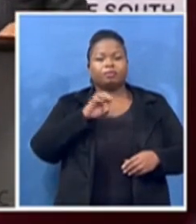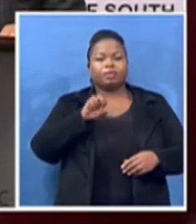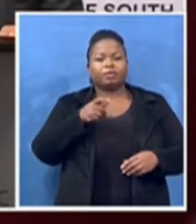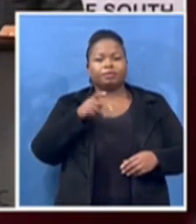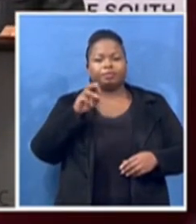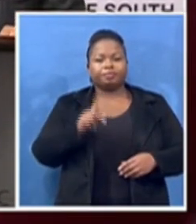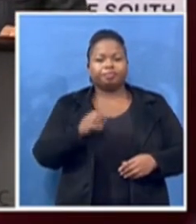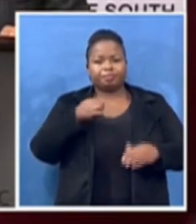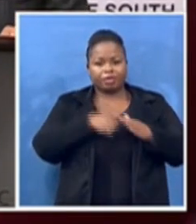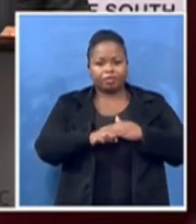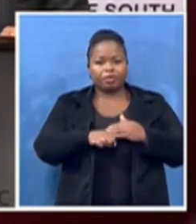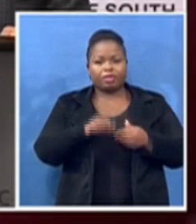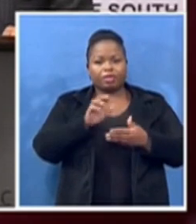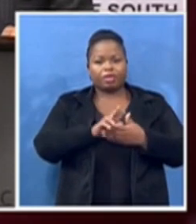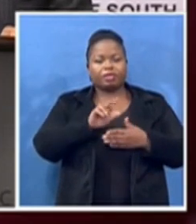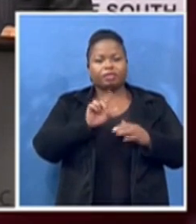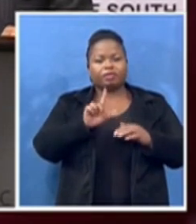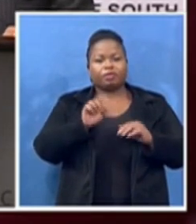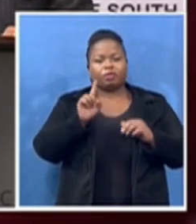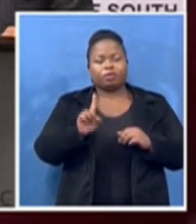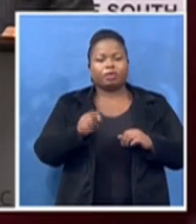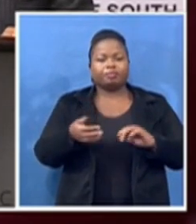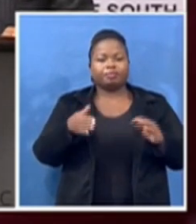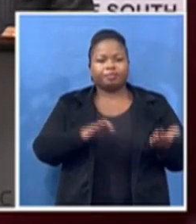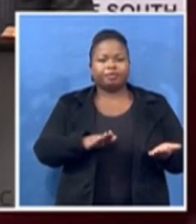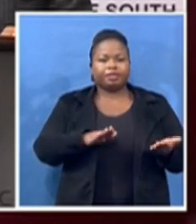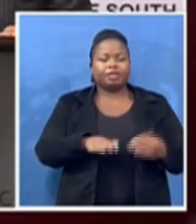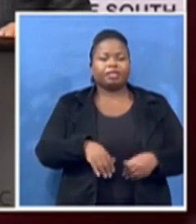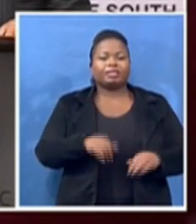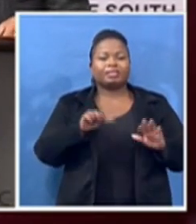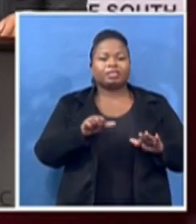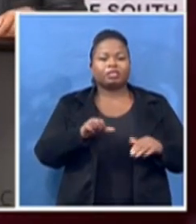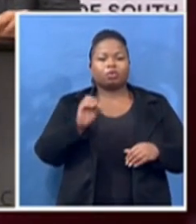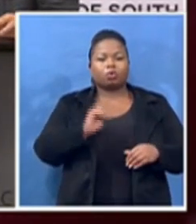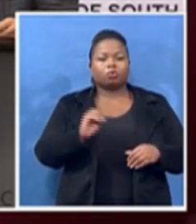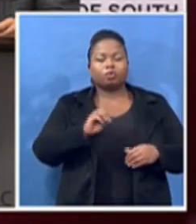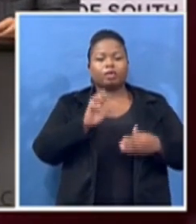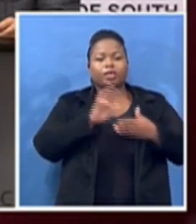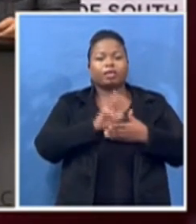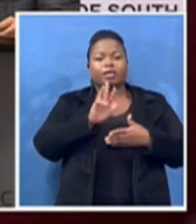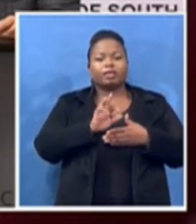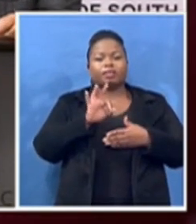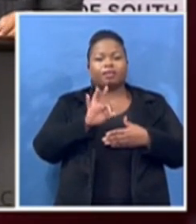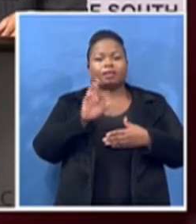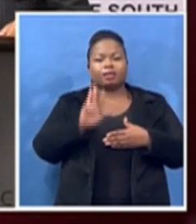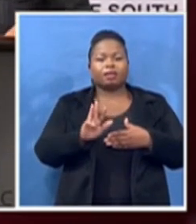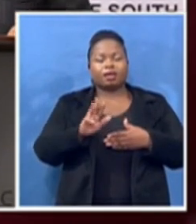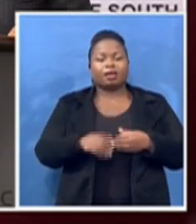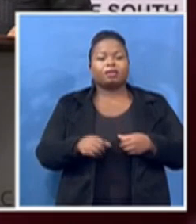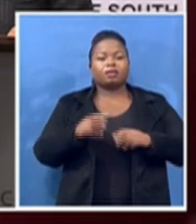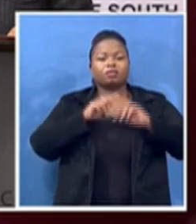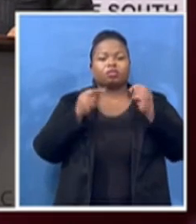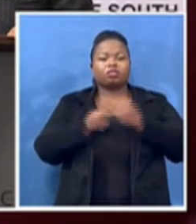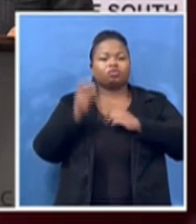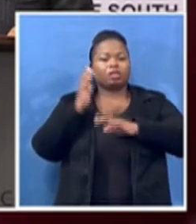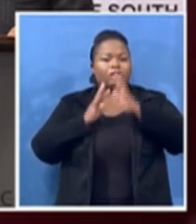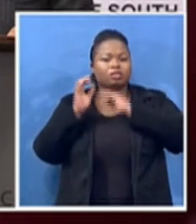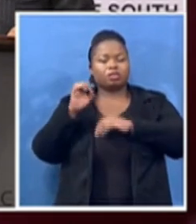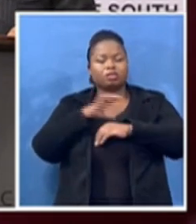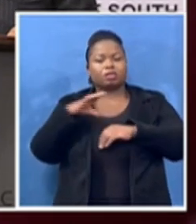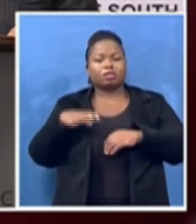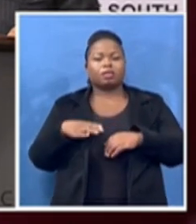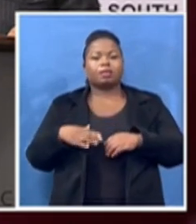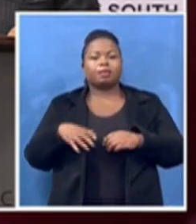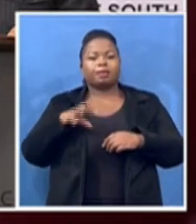16th of October 1939 the National Heritage Council and the Charlotte Manya Mataike Institute in partnership